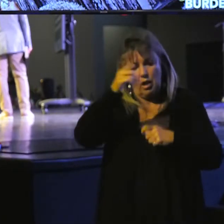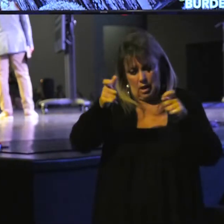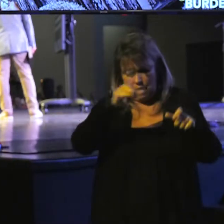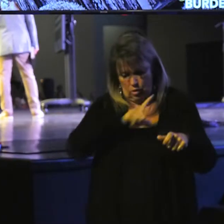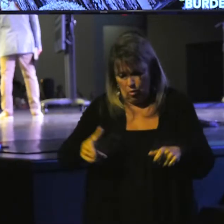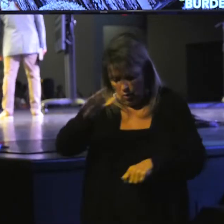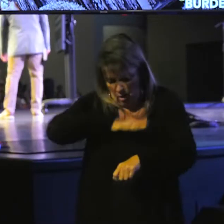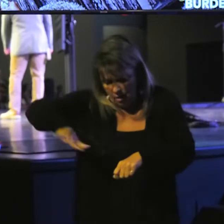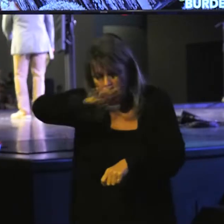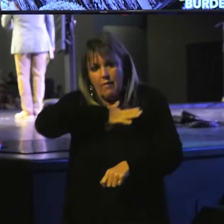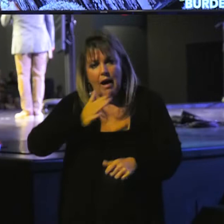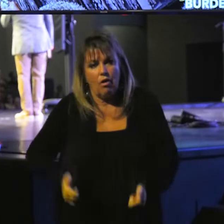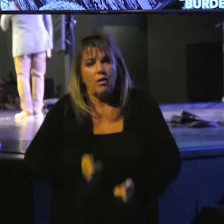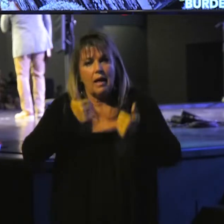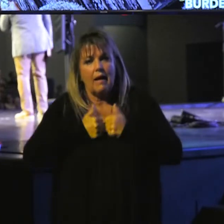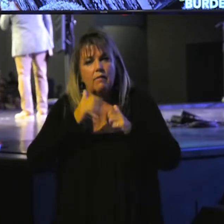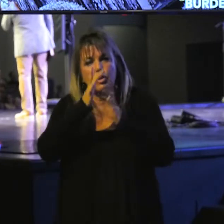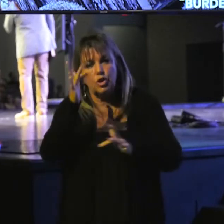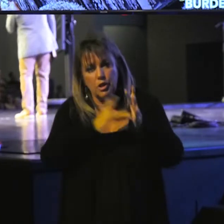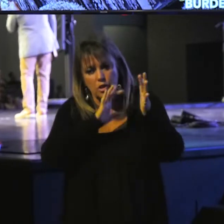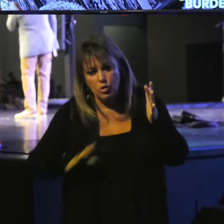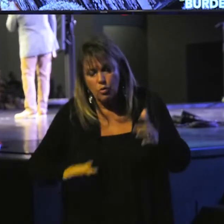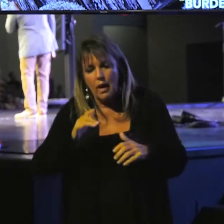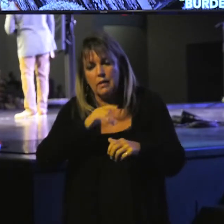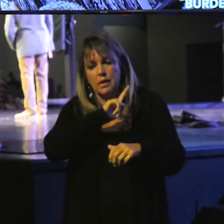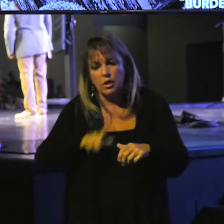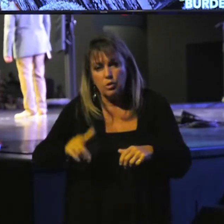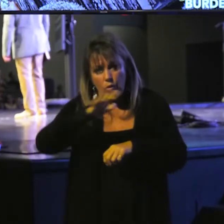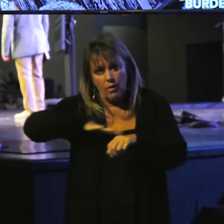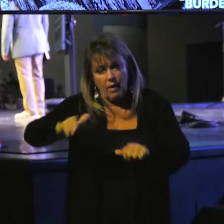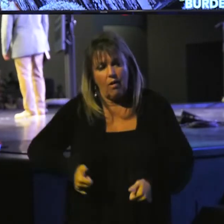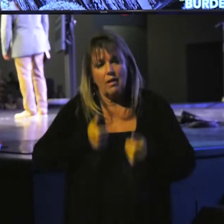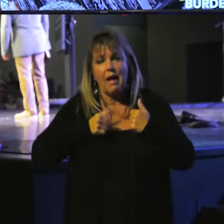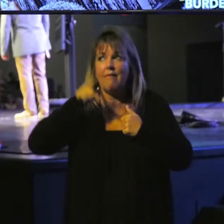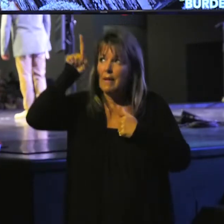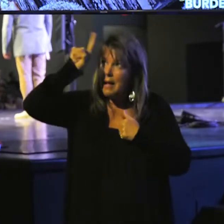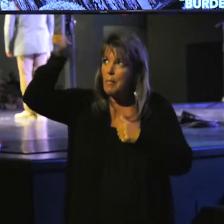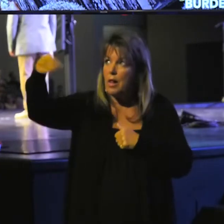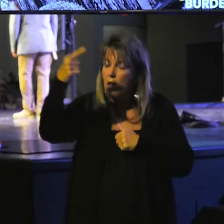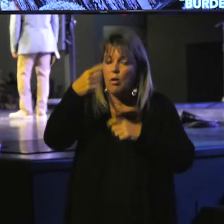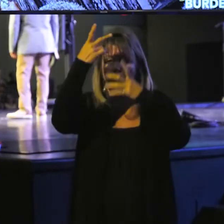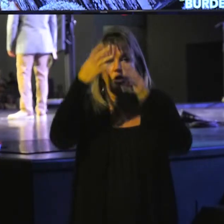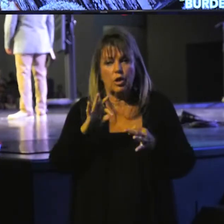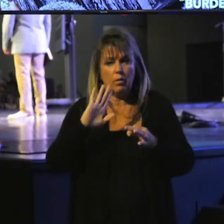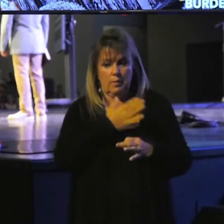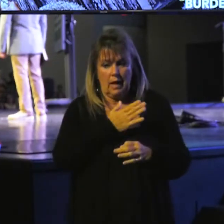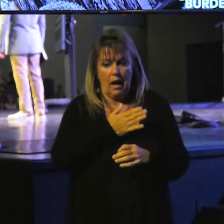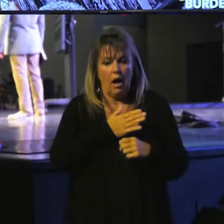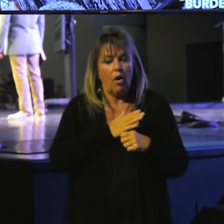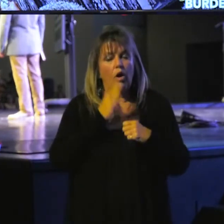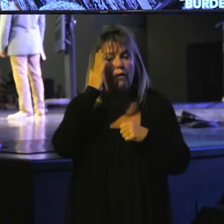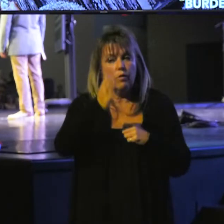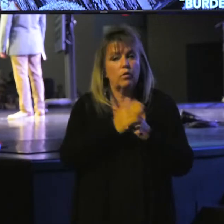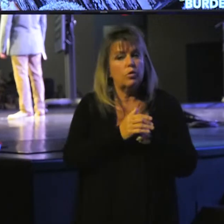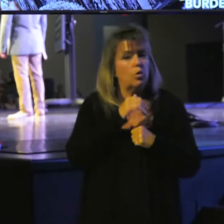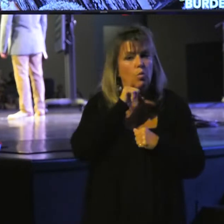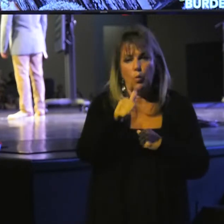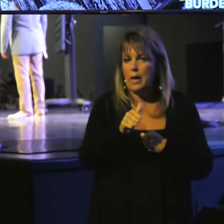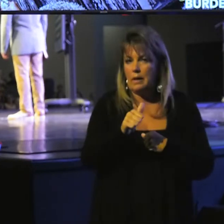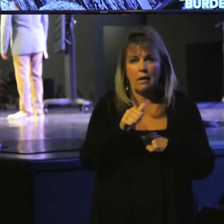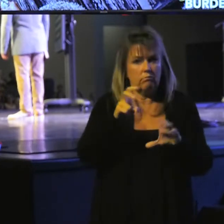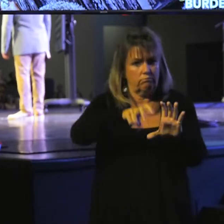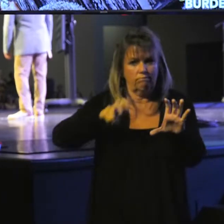Jesus Christ is Lord of our life. And it's him and him alone who determines our future. We don't back up or back down, he said.